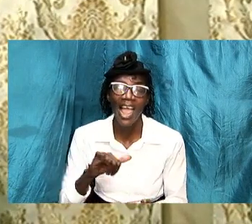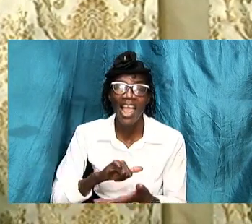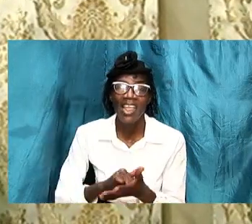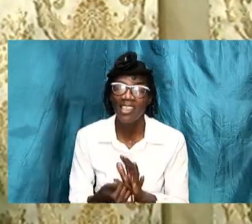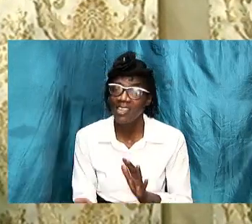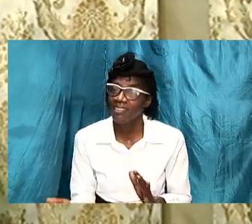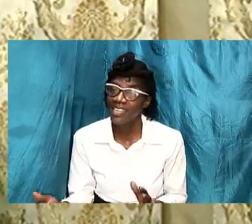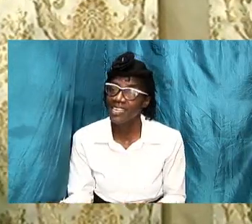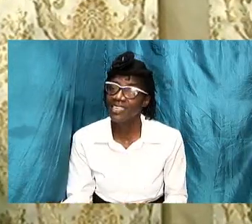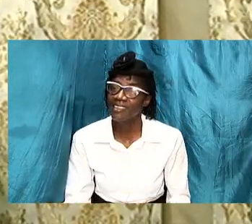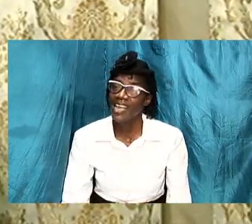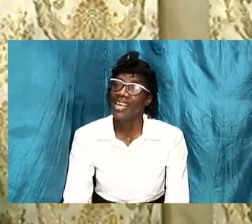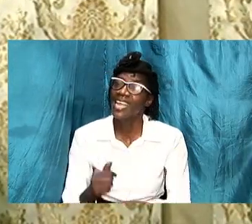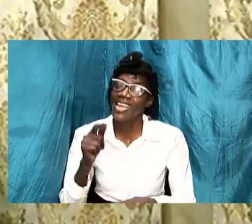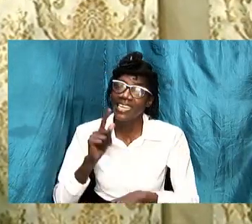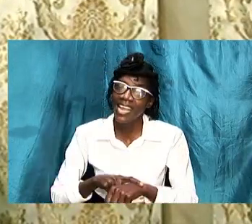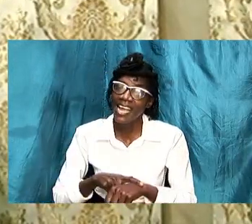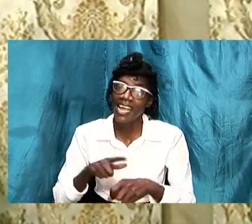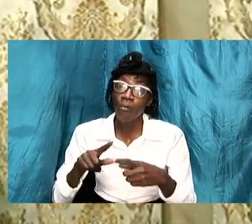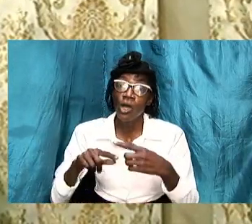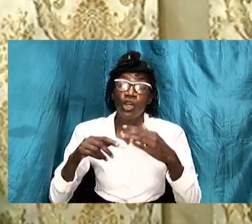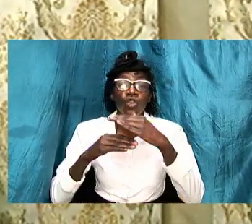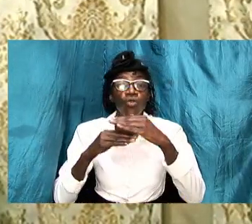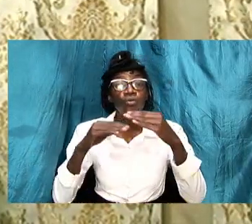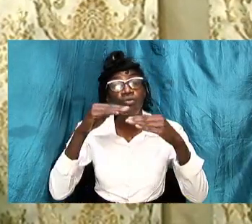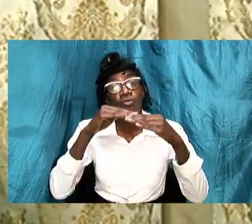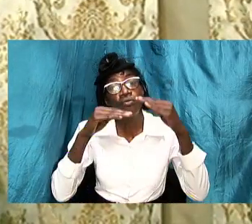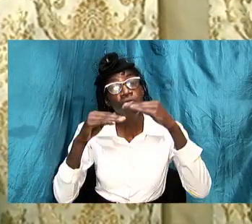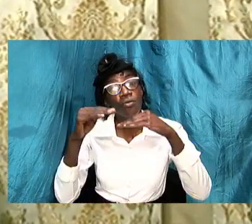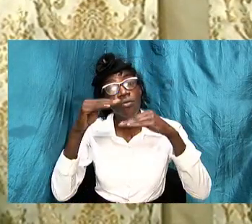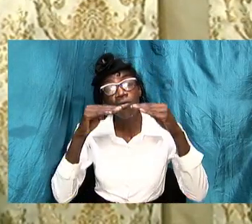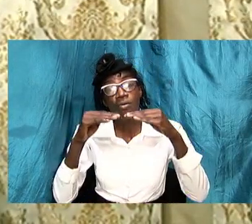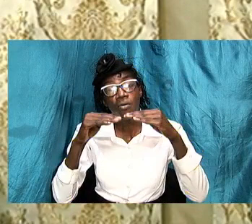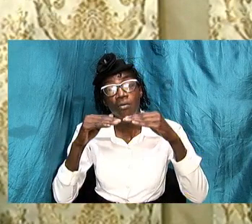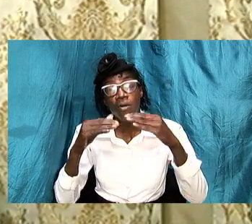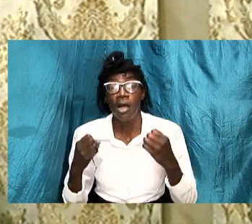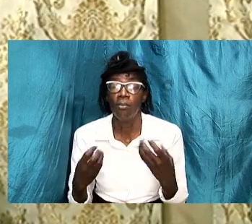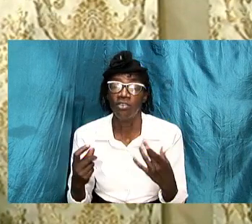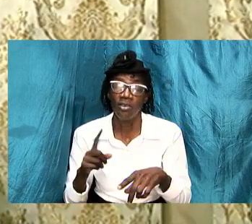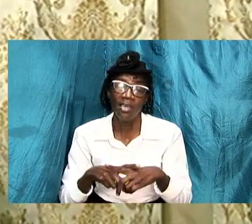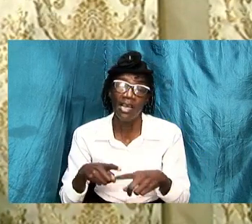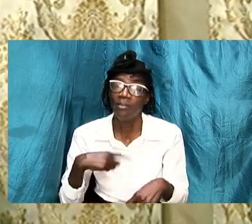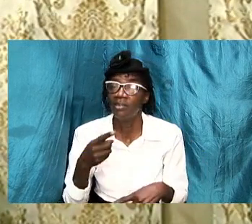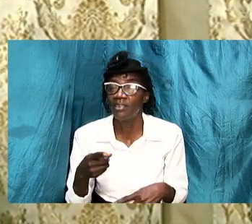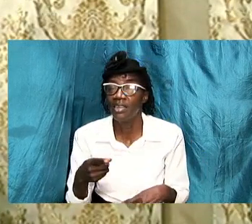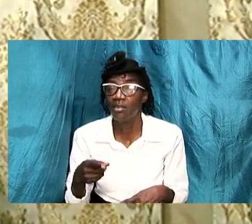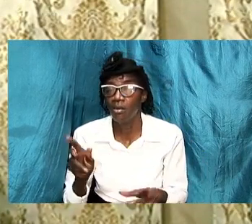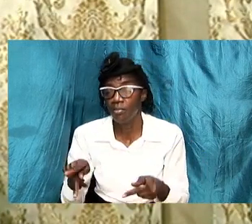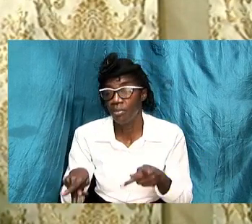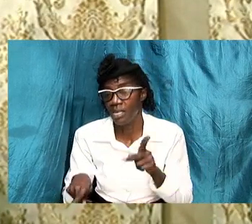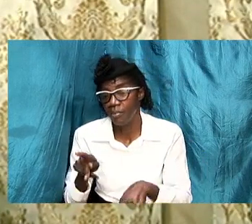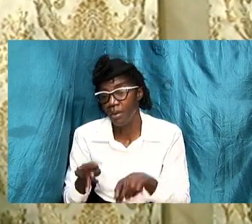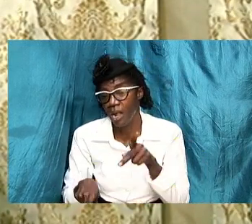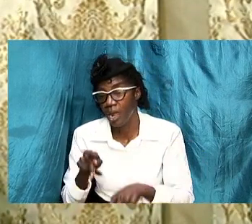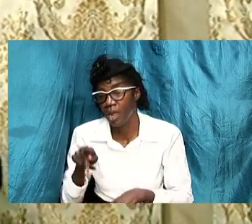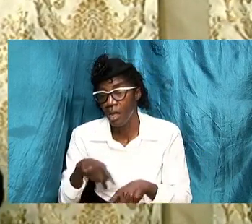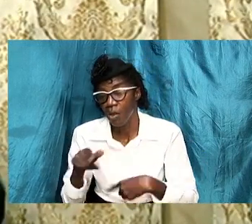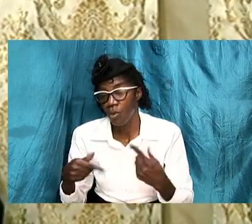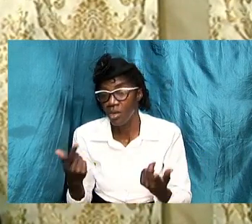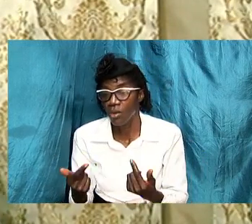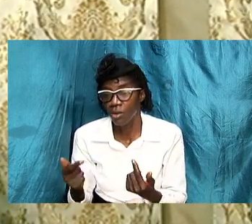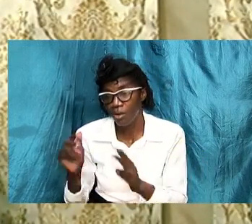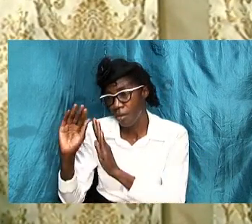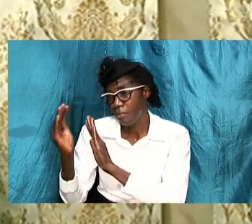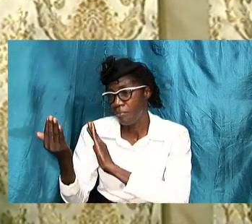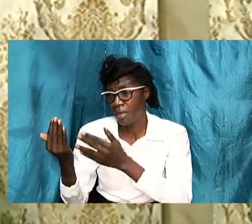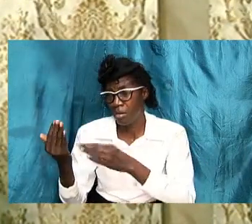take time to develop but we must develop them i've often said to folks when we want to to become a nurse